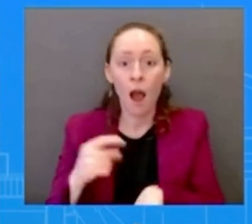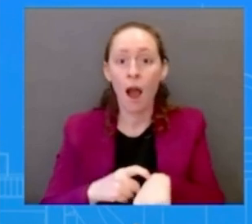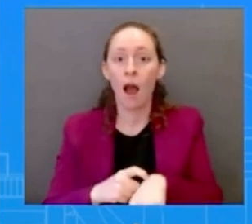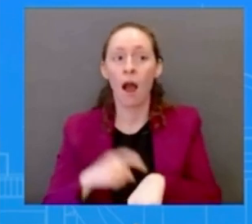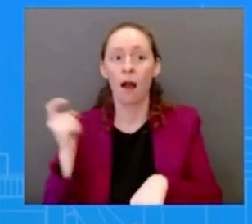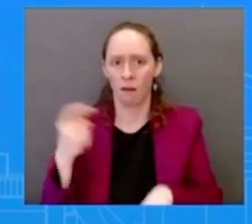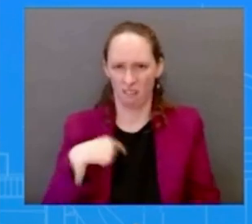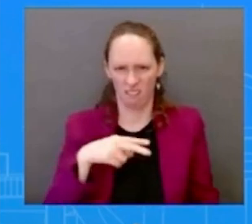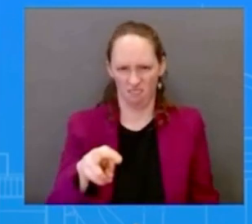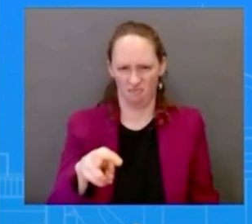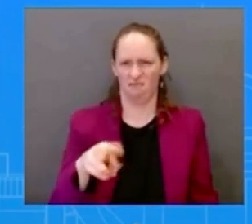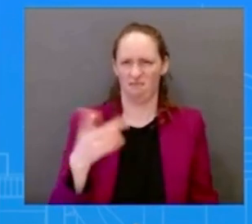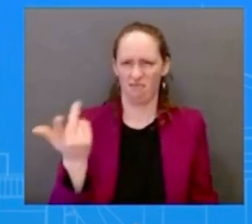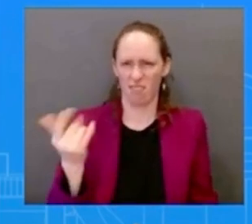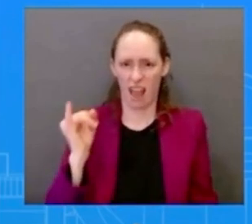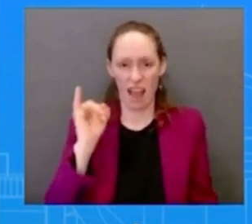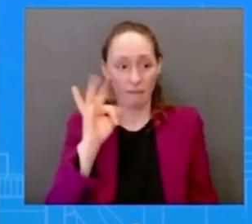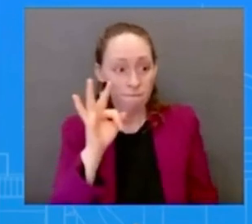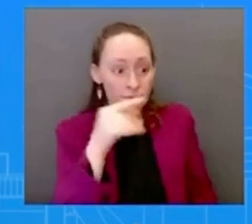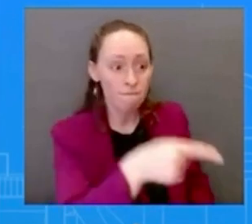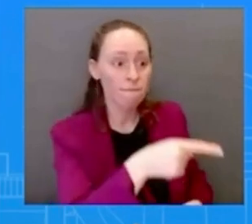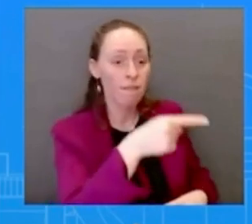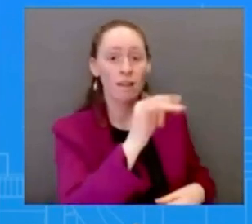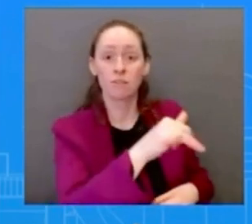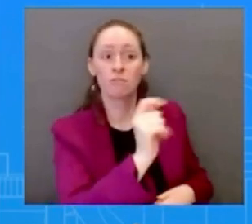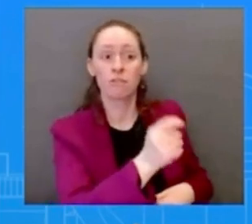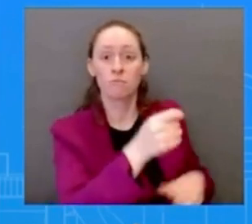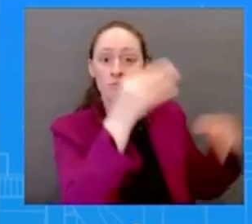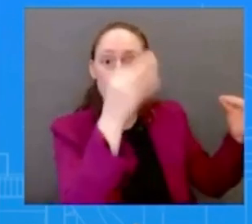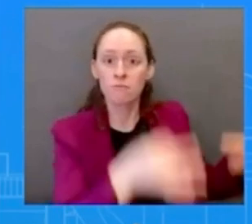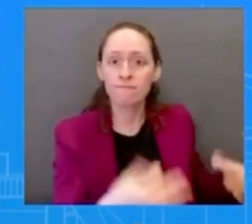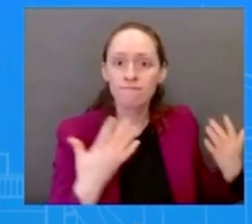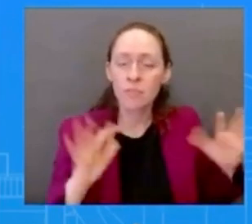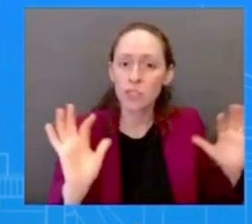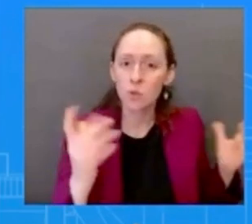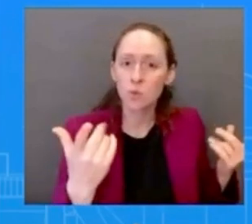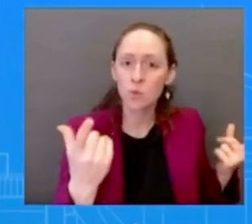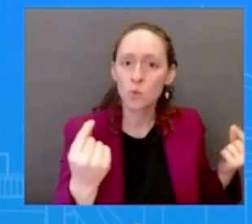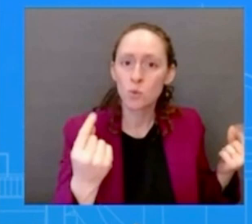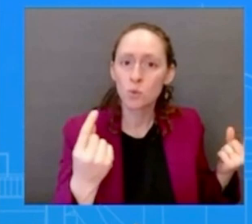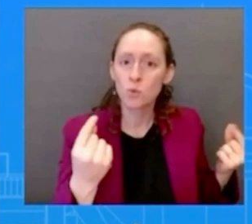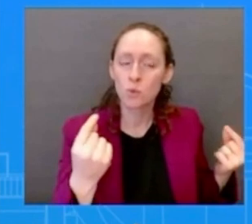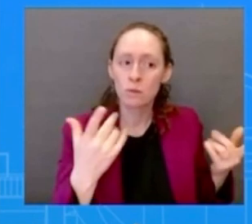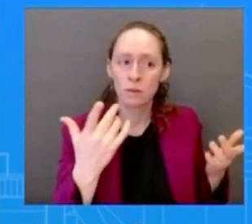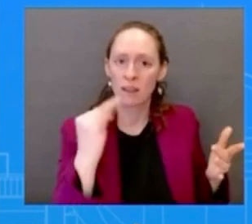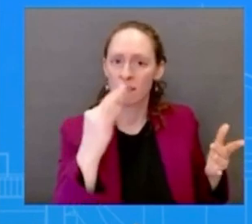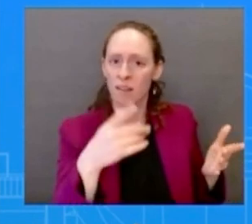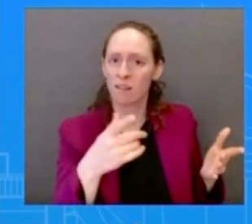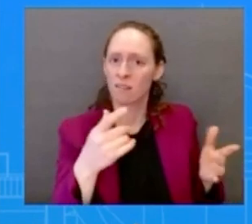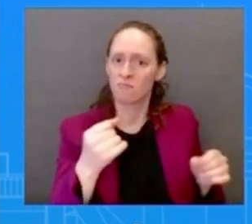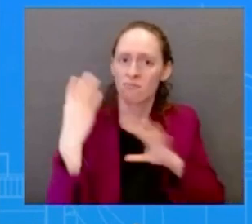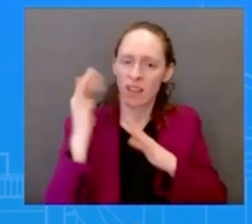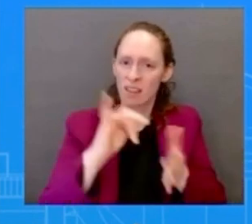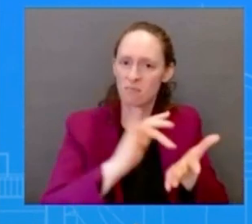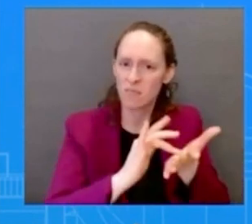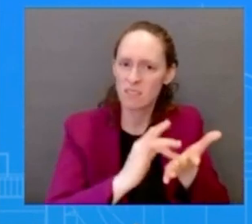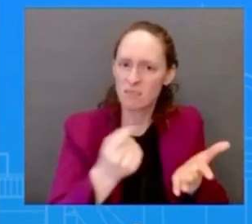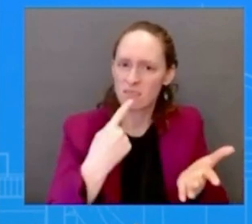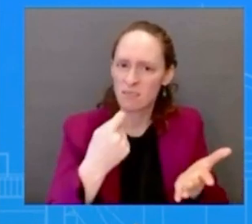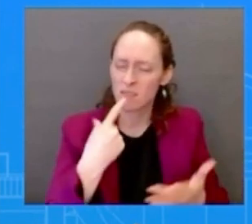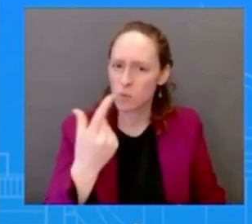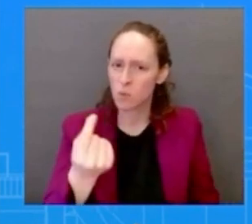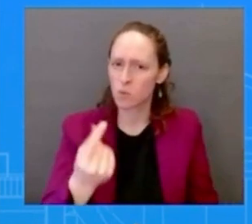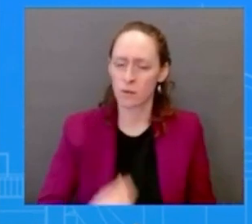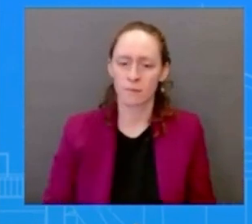there's been discussion uh here at the white house about what could happen next uh in case the judge decides to